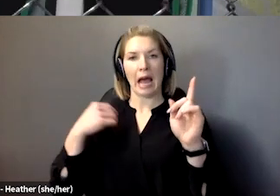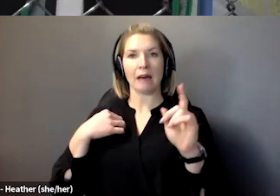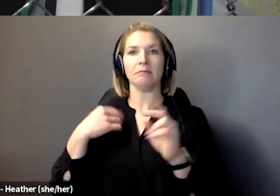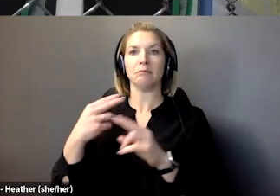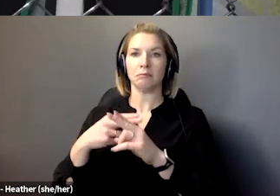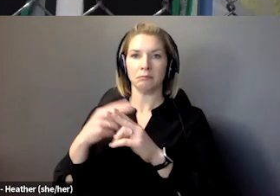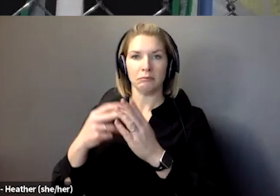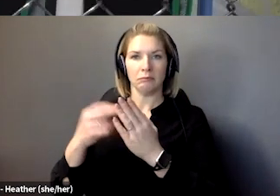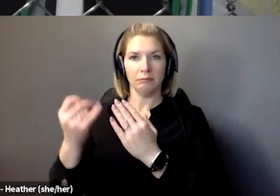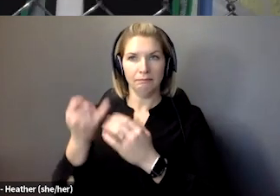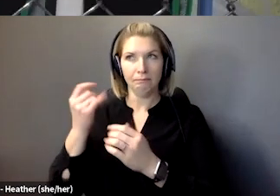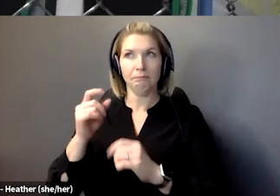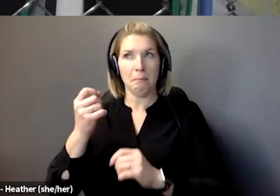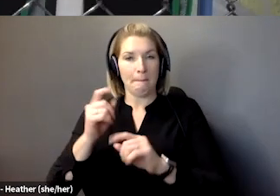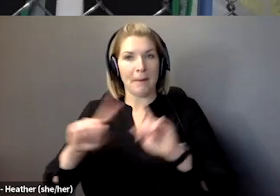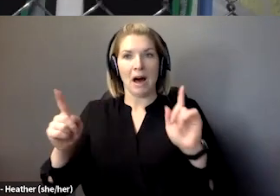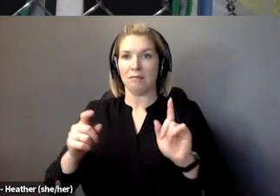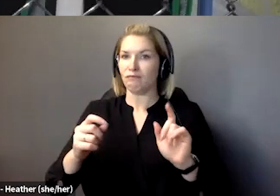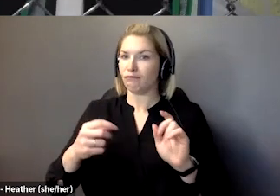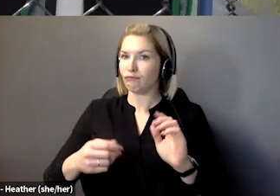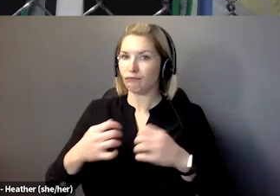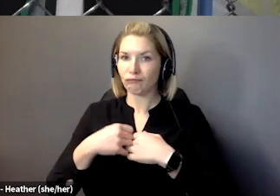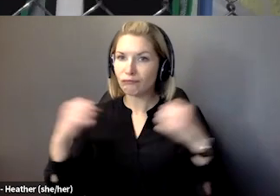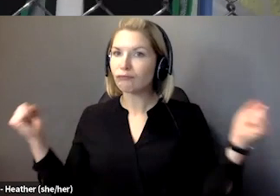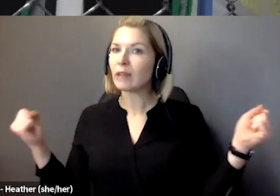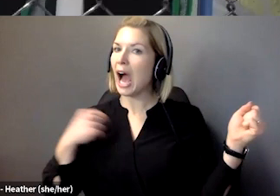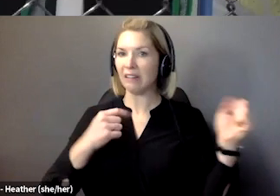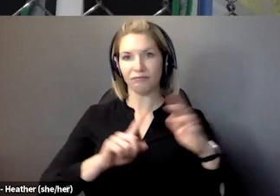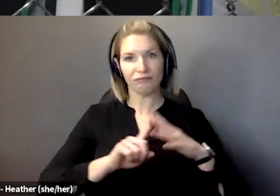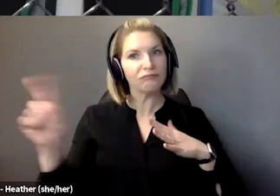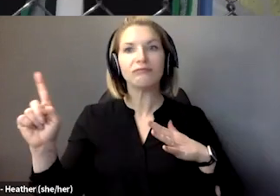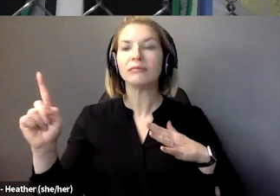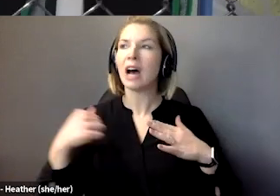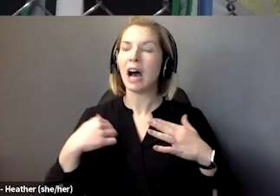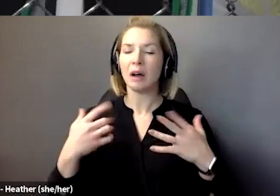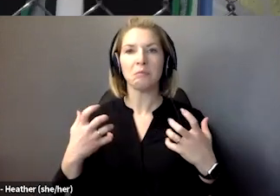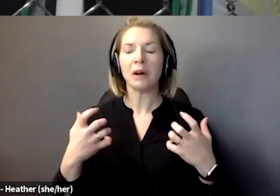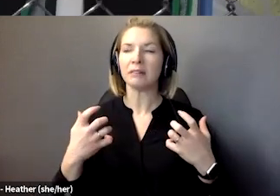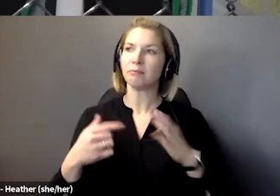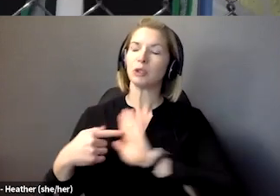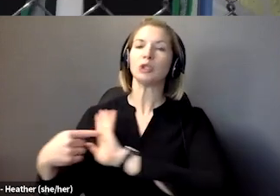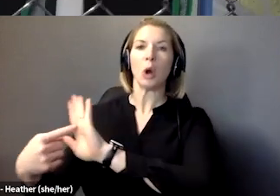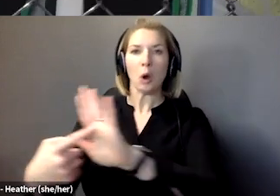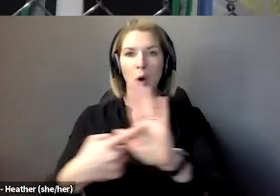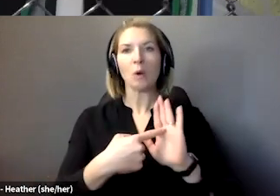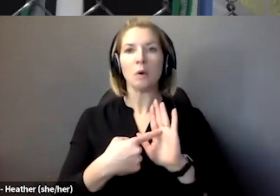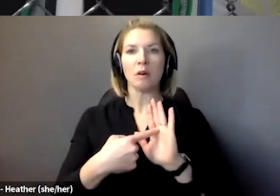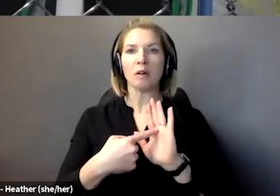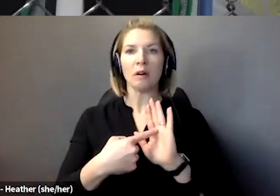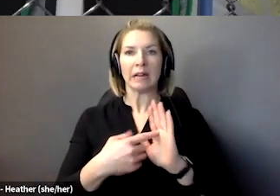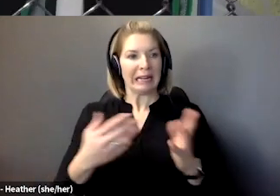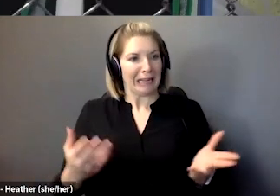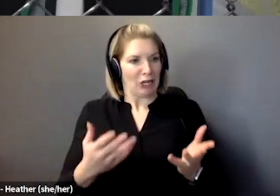managed to get out of that place and to create a precedent. Because in Codex history, no one